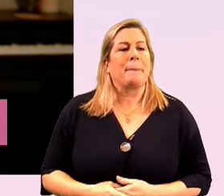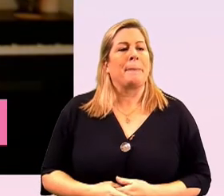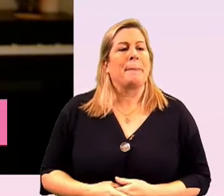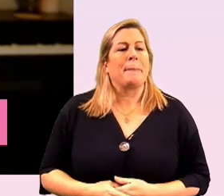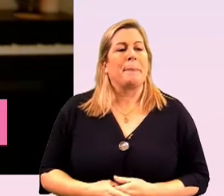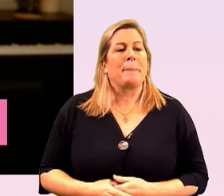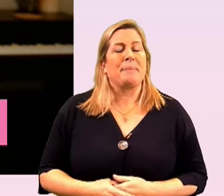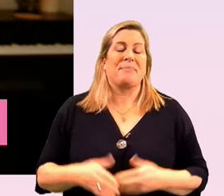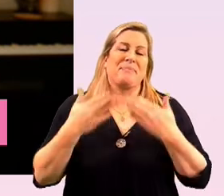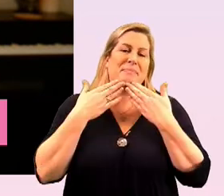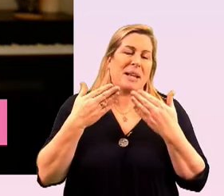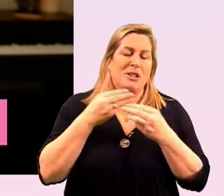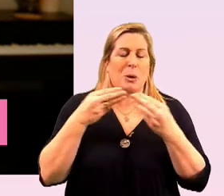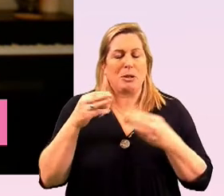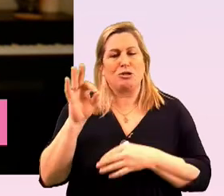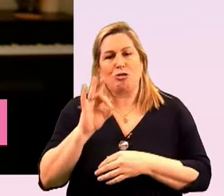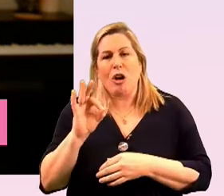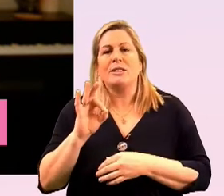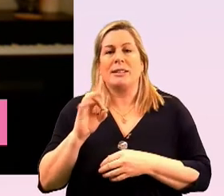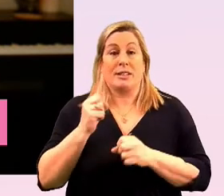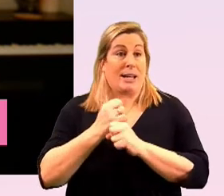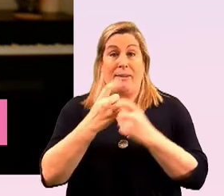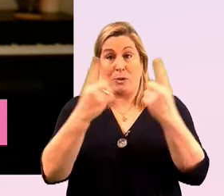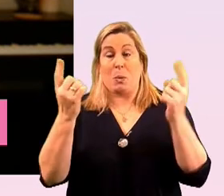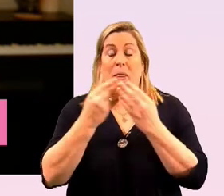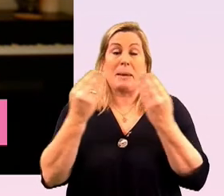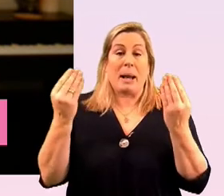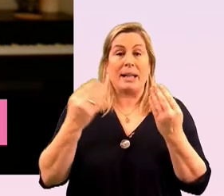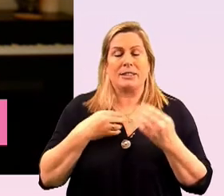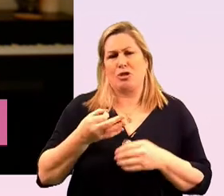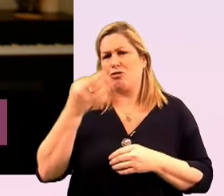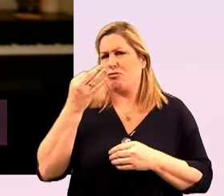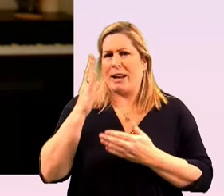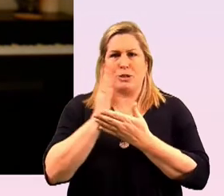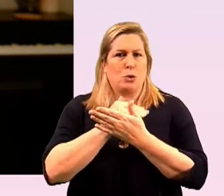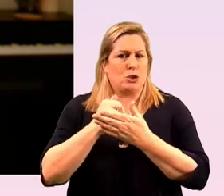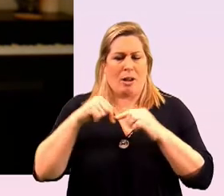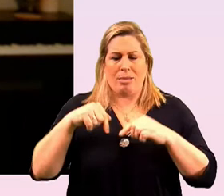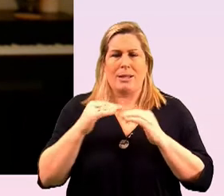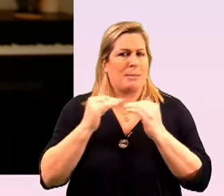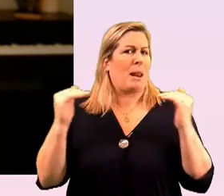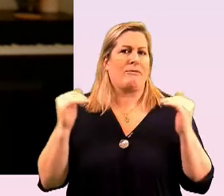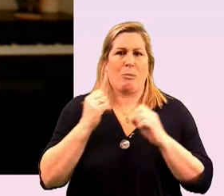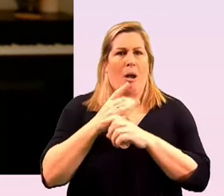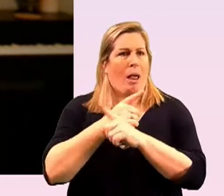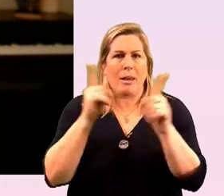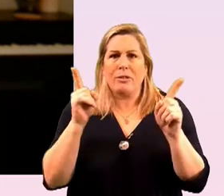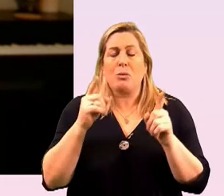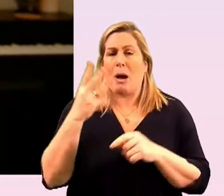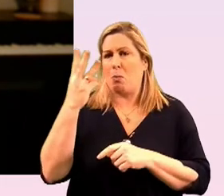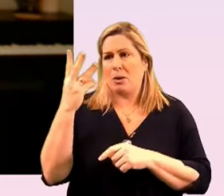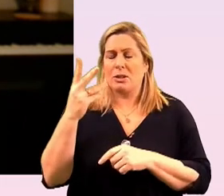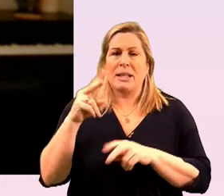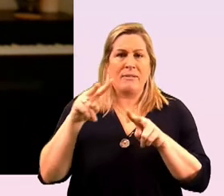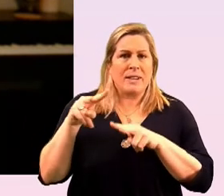um thank you so much granja and to everyone else it's great to share this platform with you all and watching that video i was